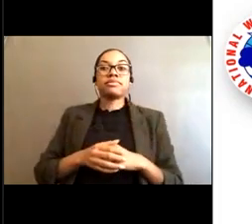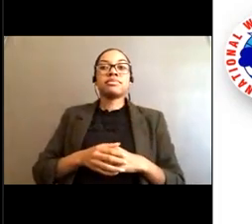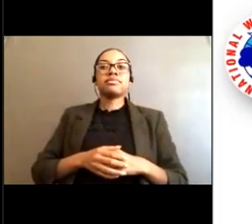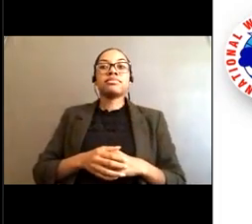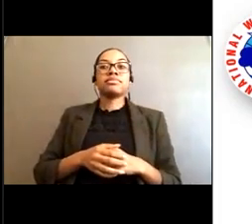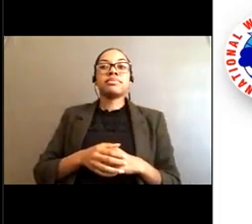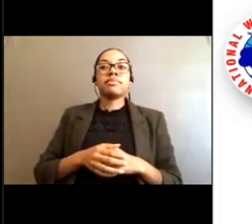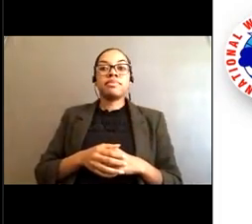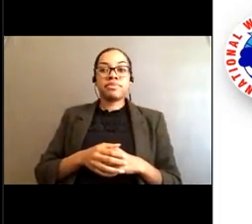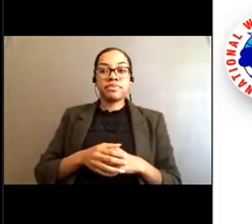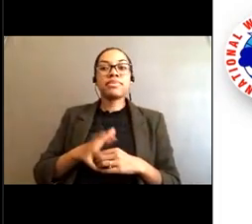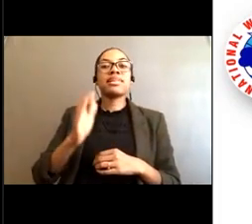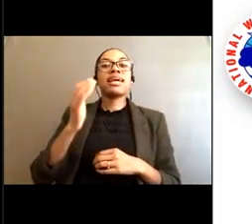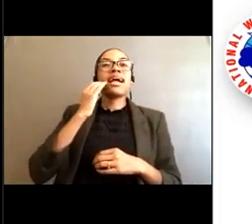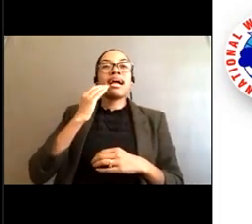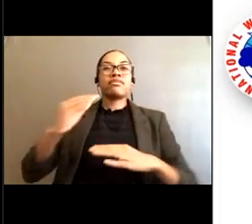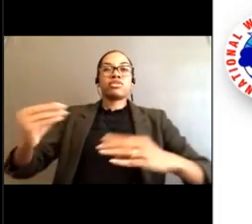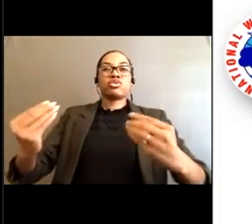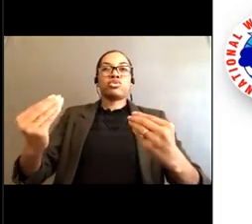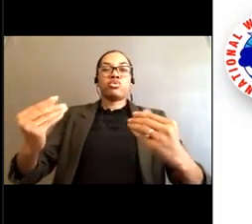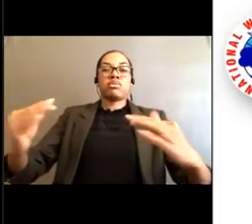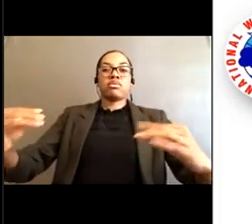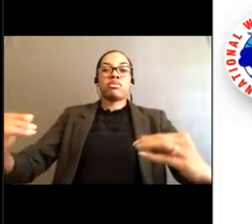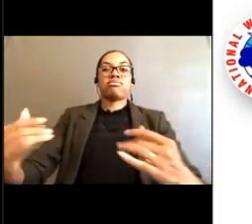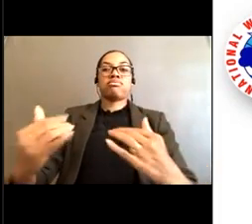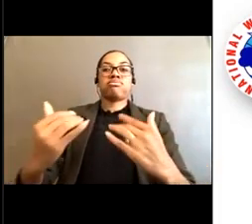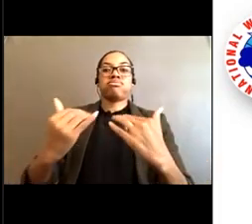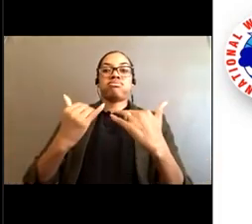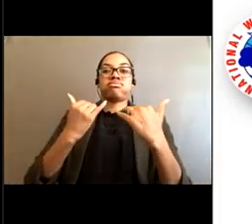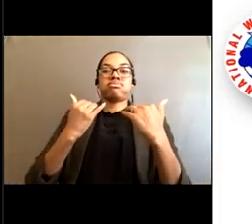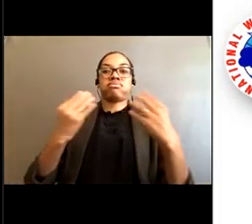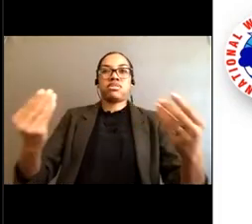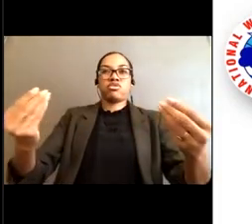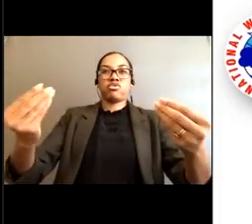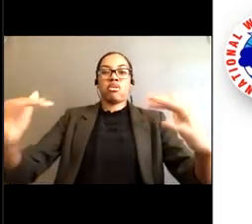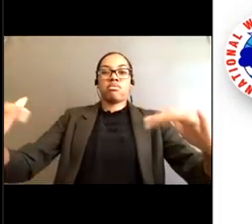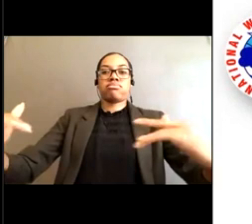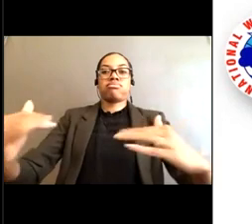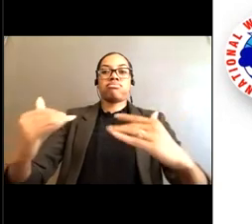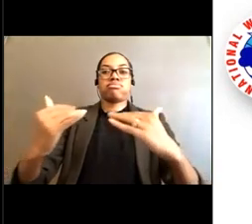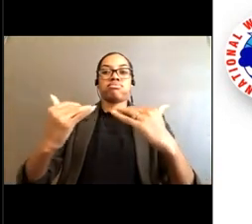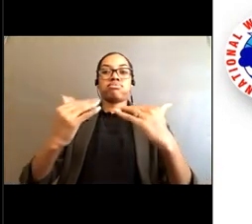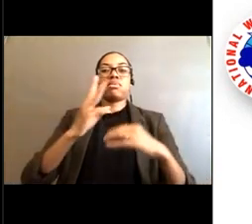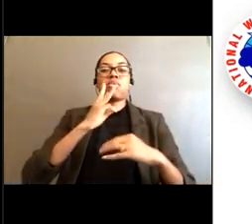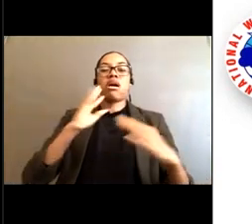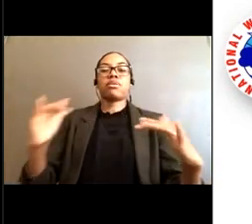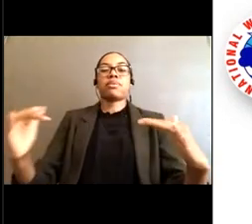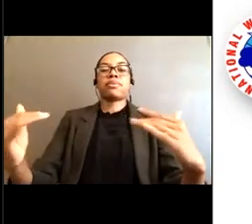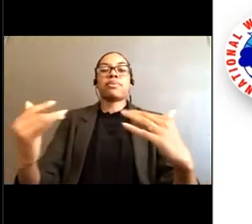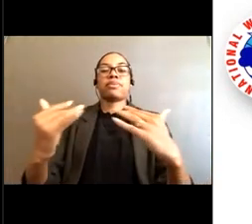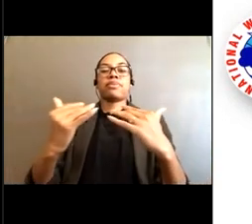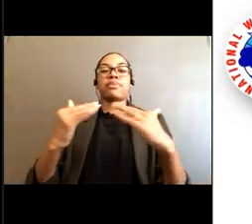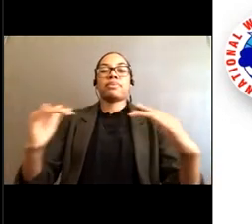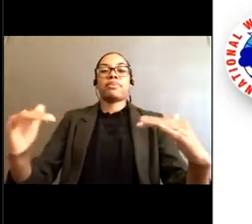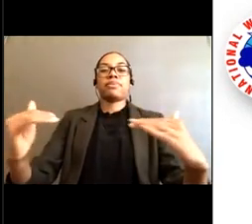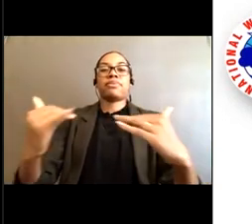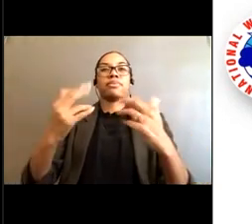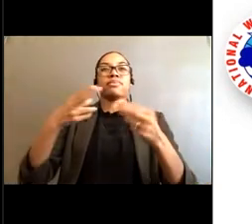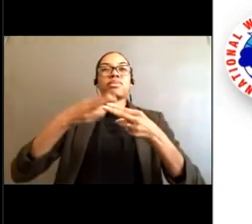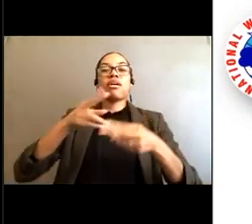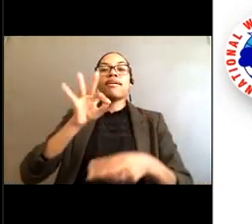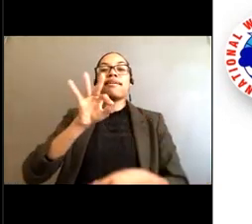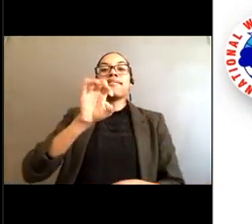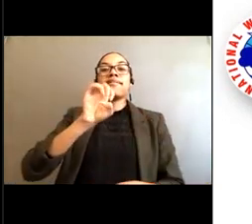could be one feeder, but in most cases there's two feeders, so the waves are breaking on the sandbars on the flanks